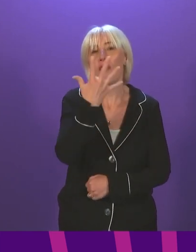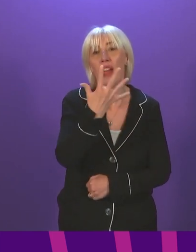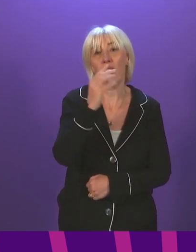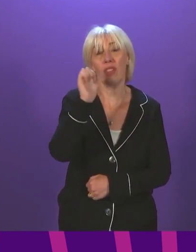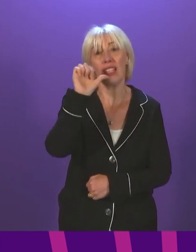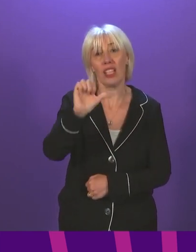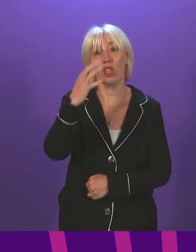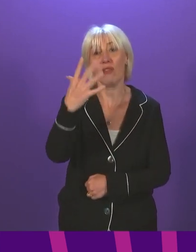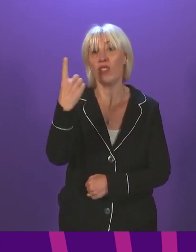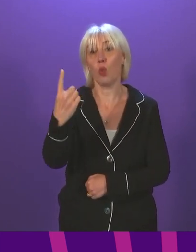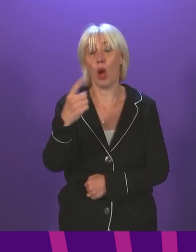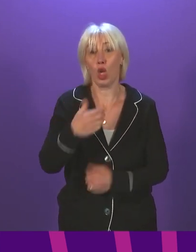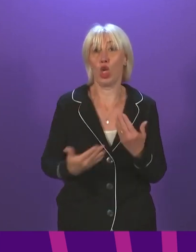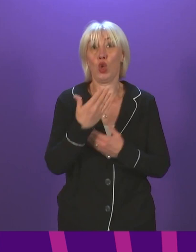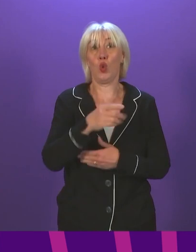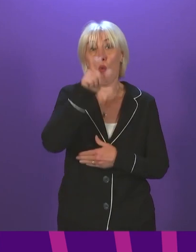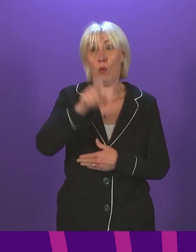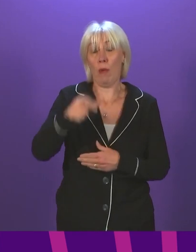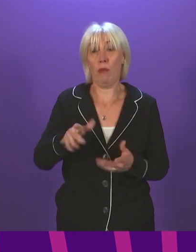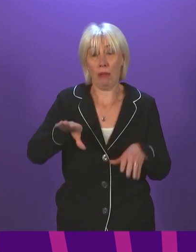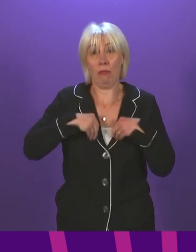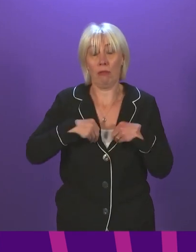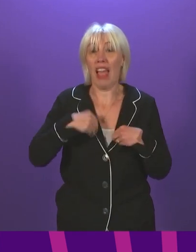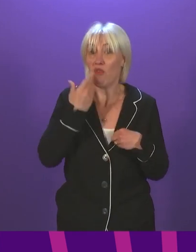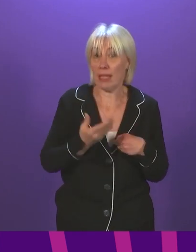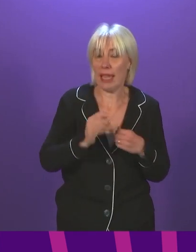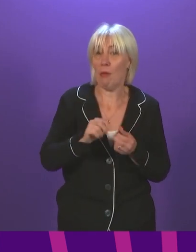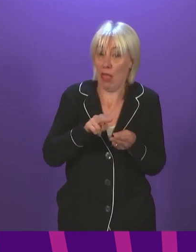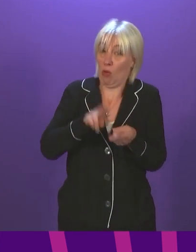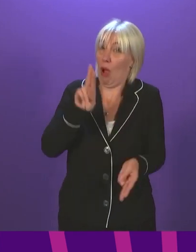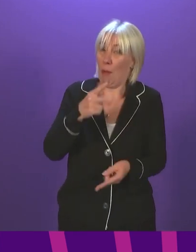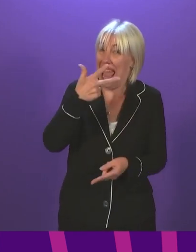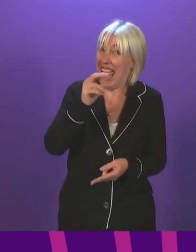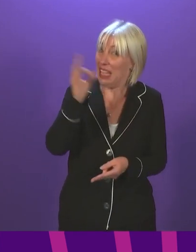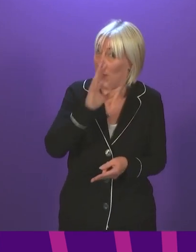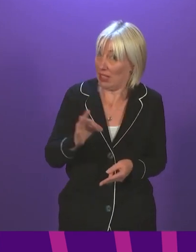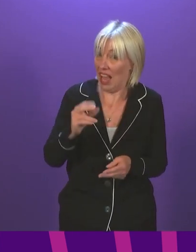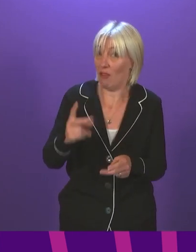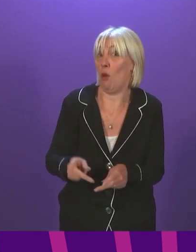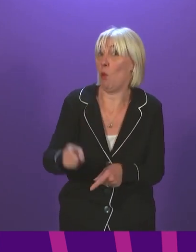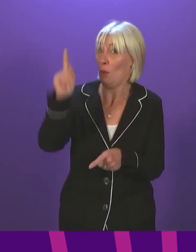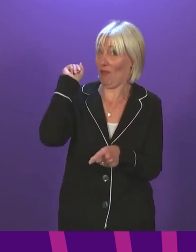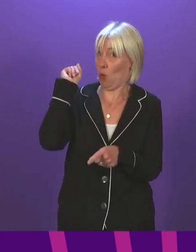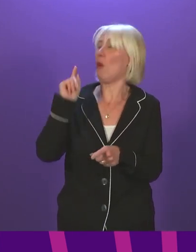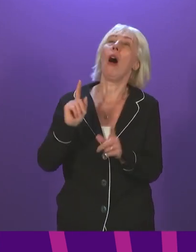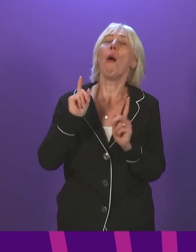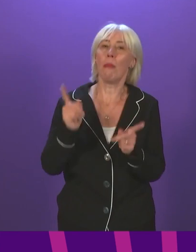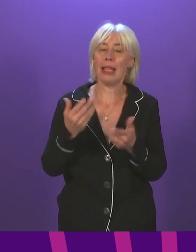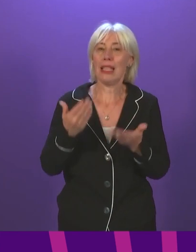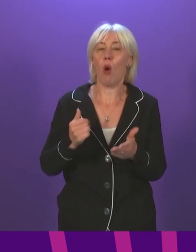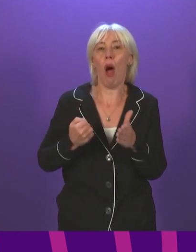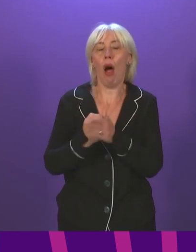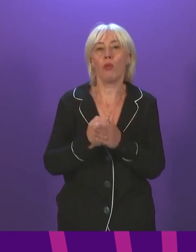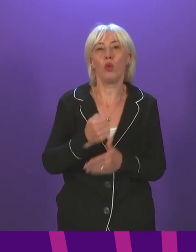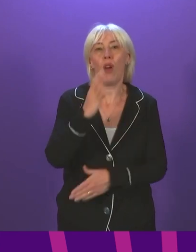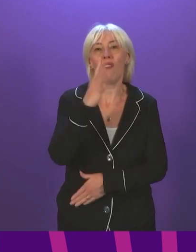,651 new cases a day, which was an increase of more than 80 per cent on the previous week. In the week